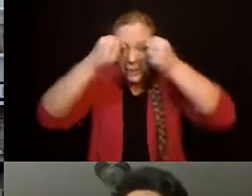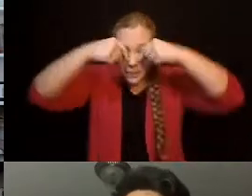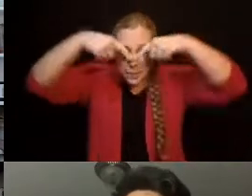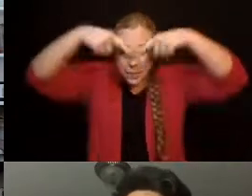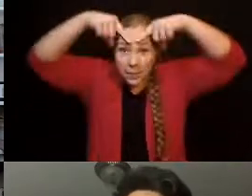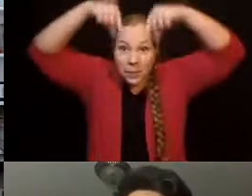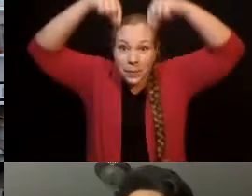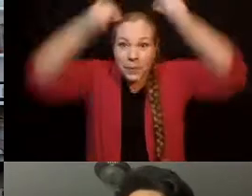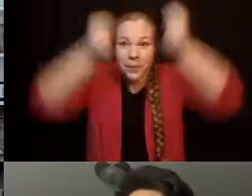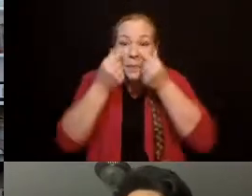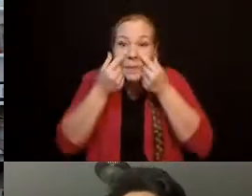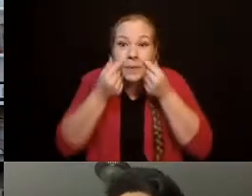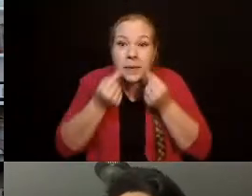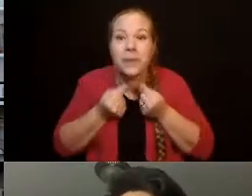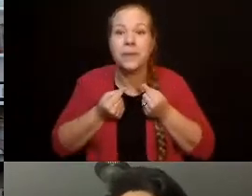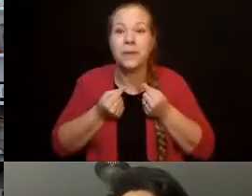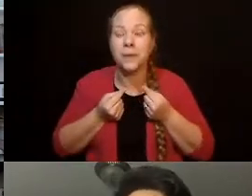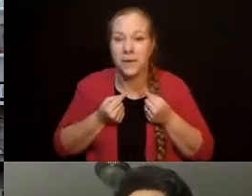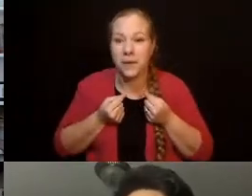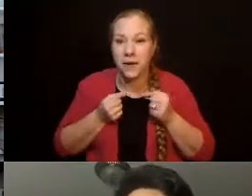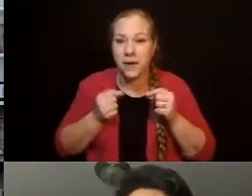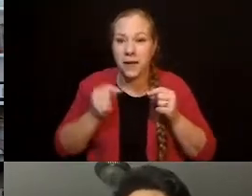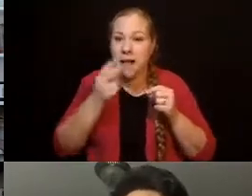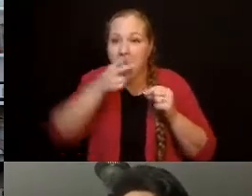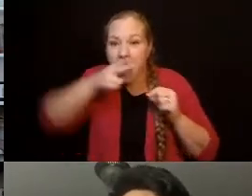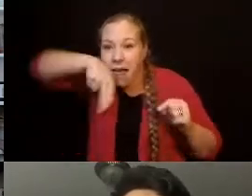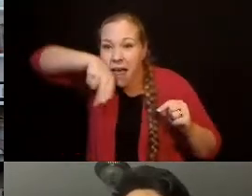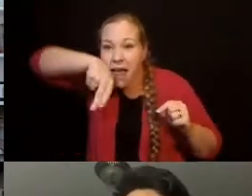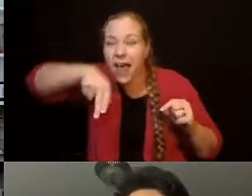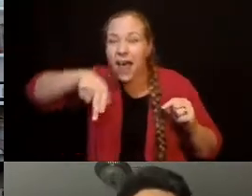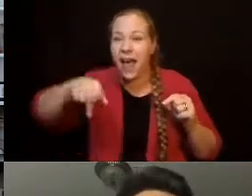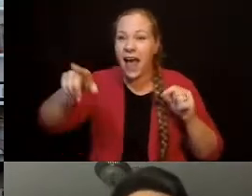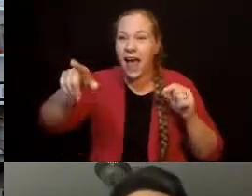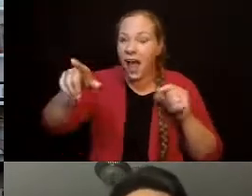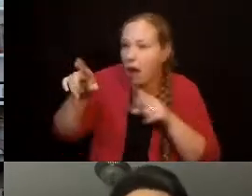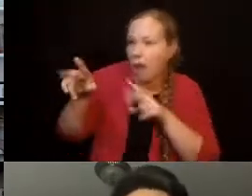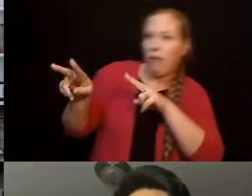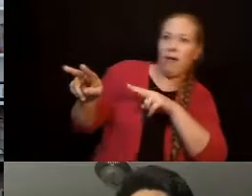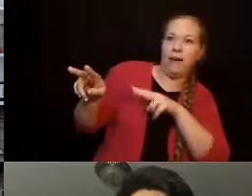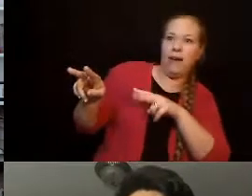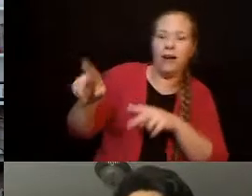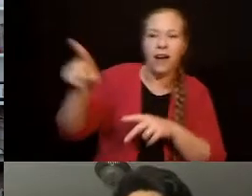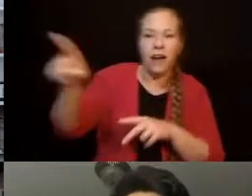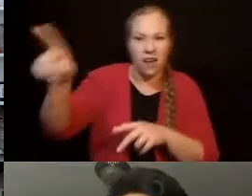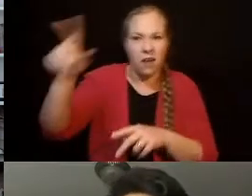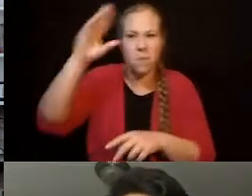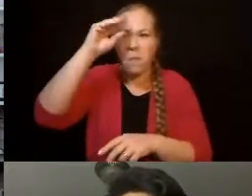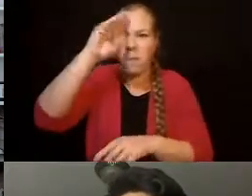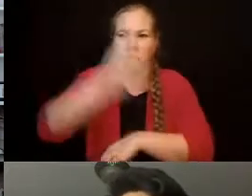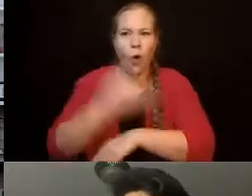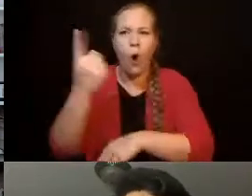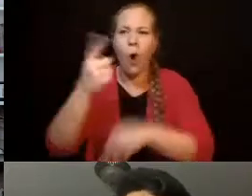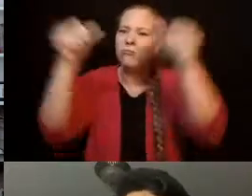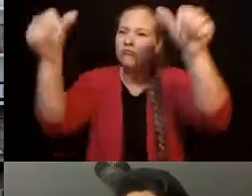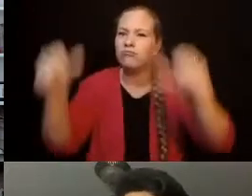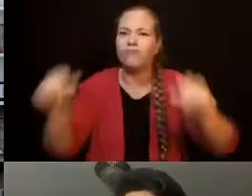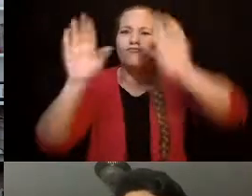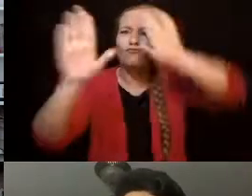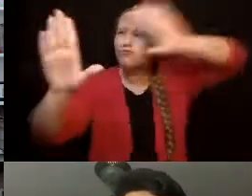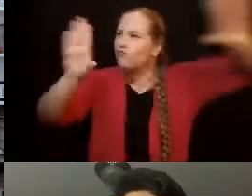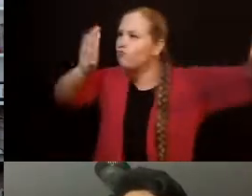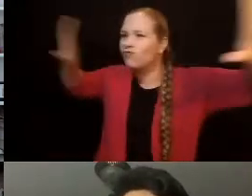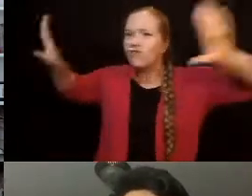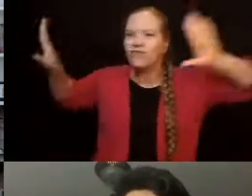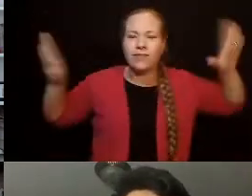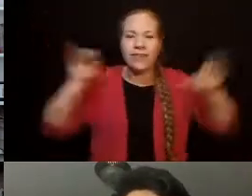pictures of Kiss and 3D cutouts and all these things that used to scare me to death in his room. Um, because